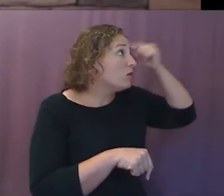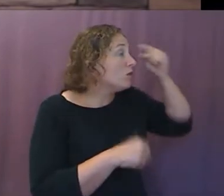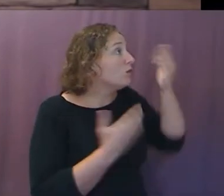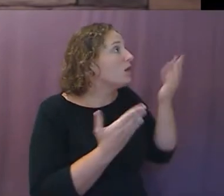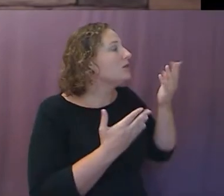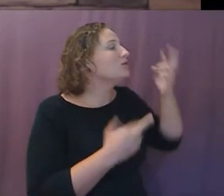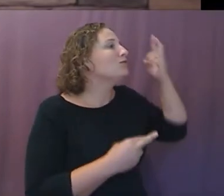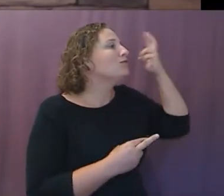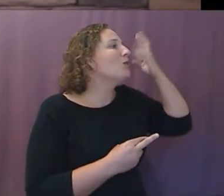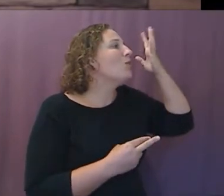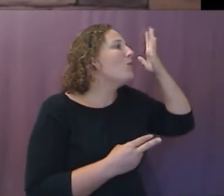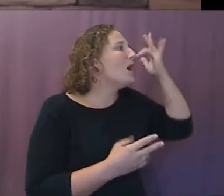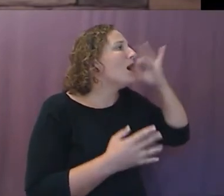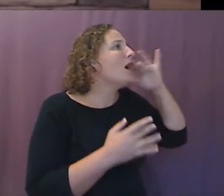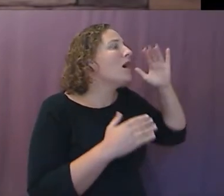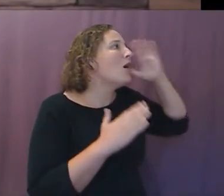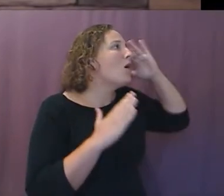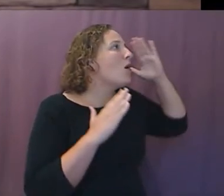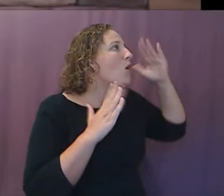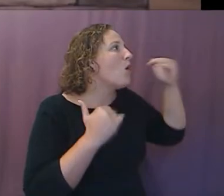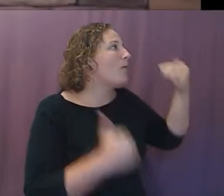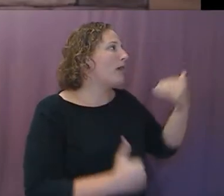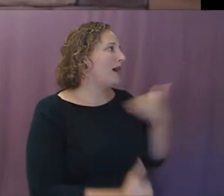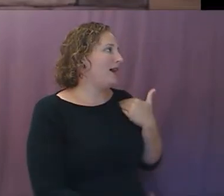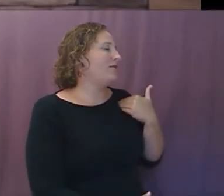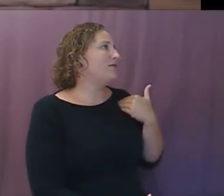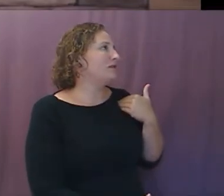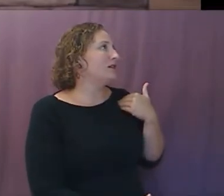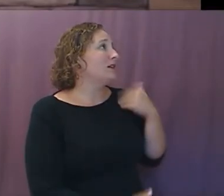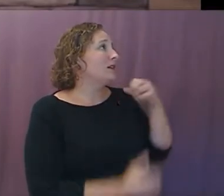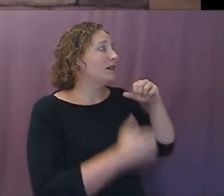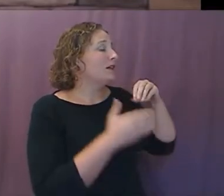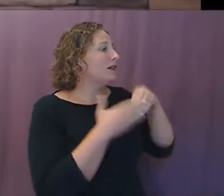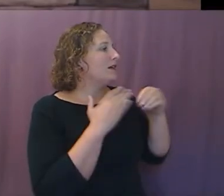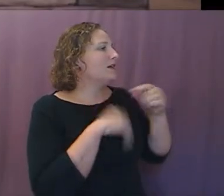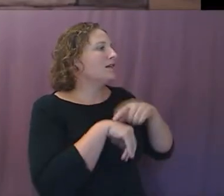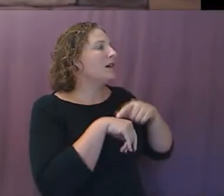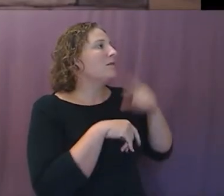hope in what will appear to be on its way to coming, a hopeless time.